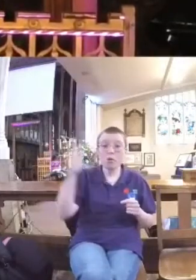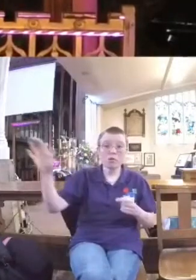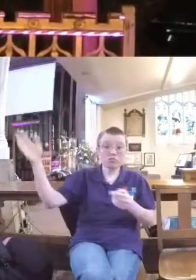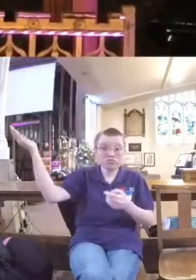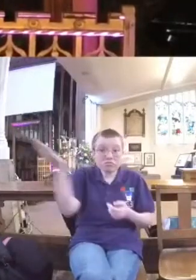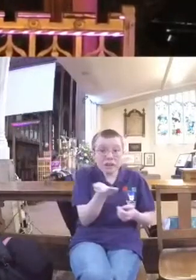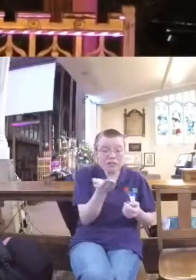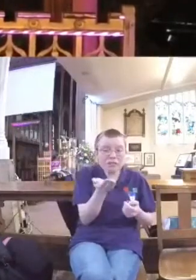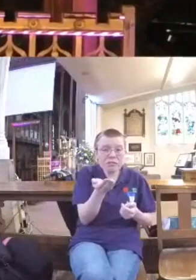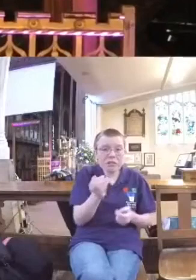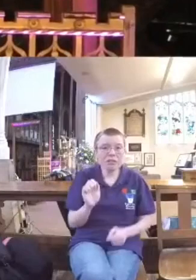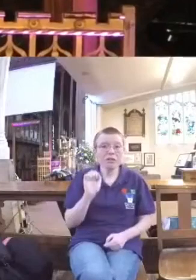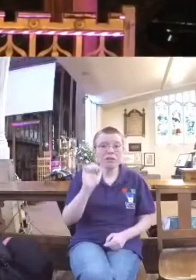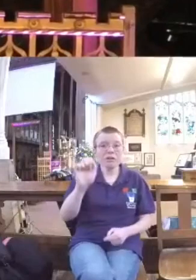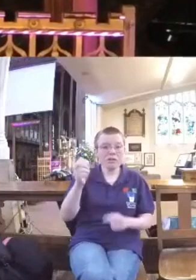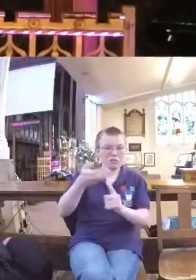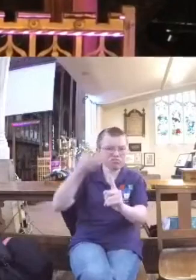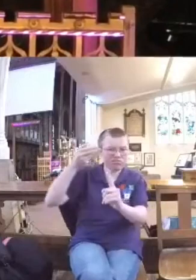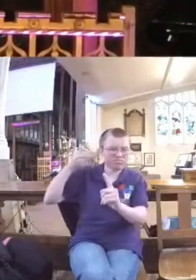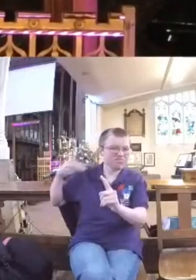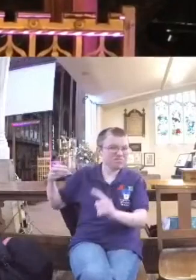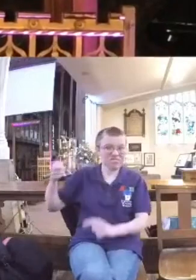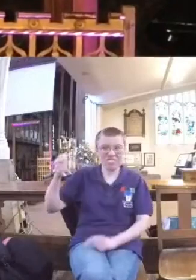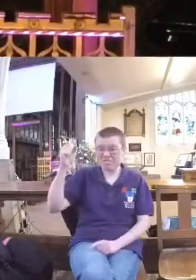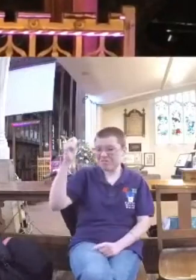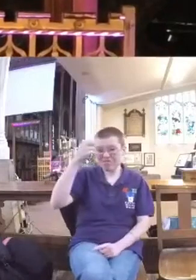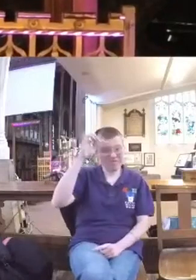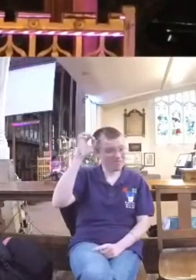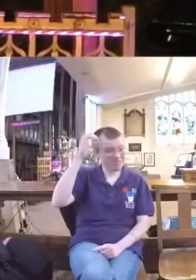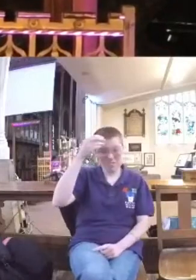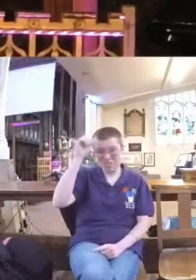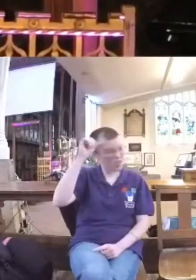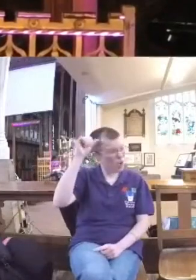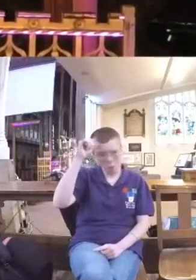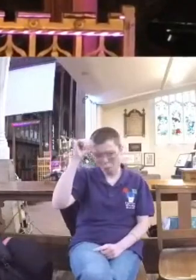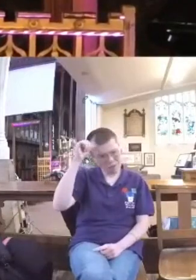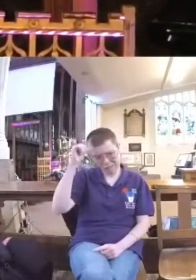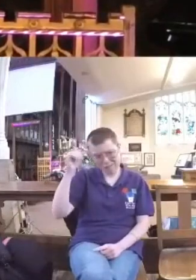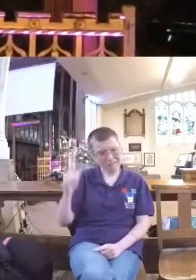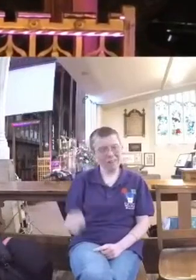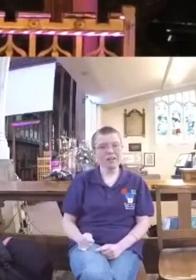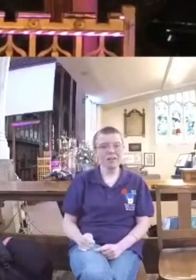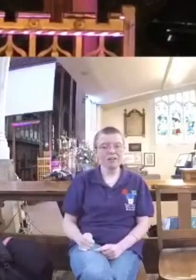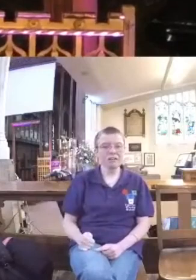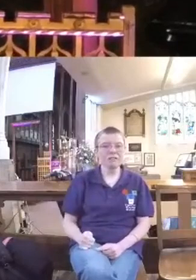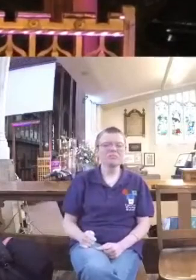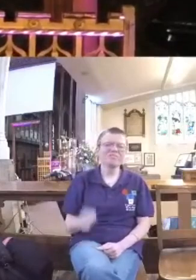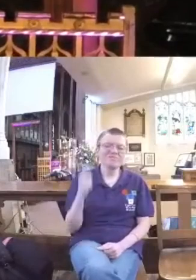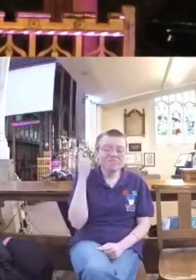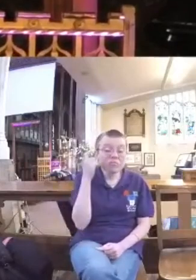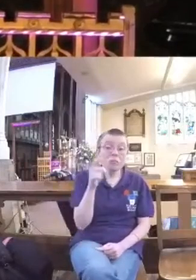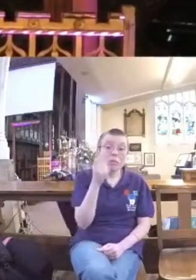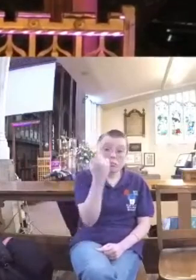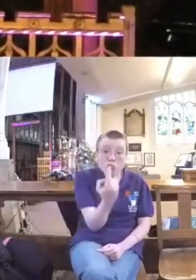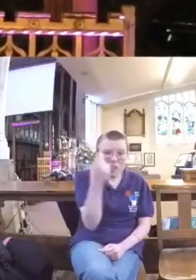known, to humble and test you so that in the end it might go well with you. You may say to yourself, my